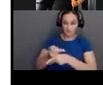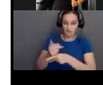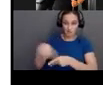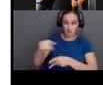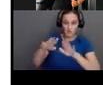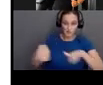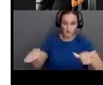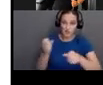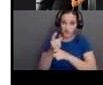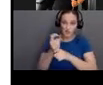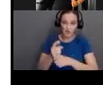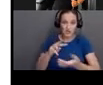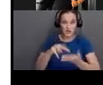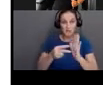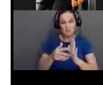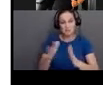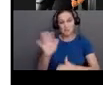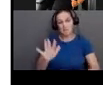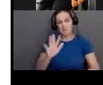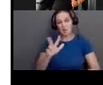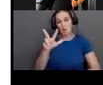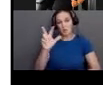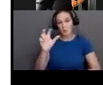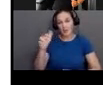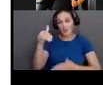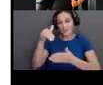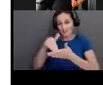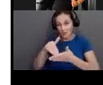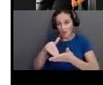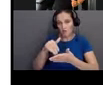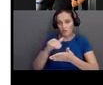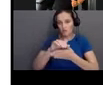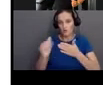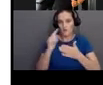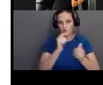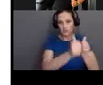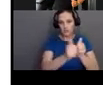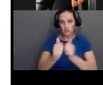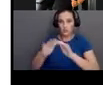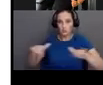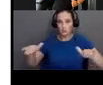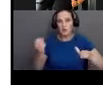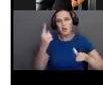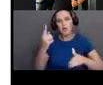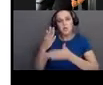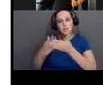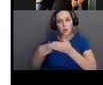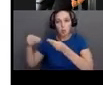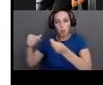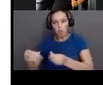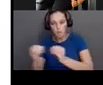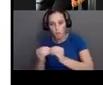$300,000 per affected child. Some children are going to cost more and some will cost less.